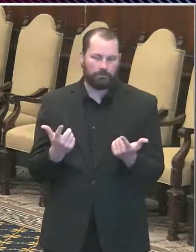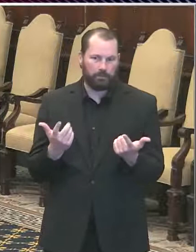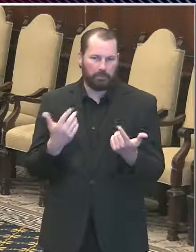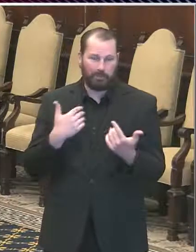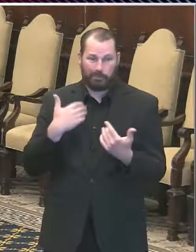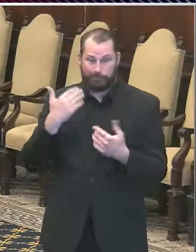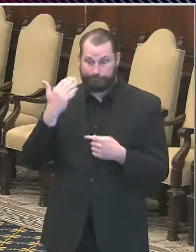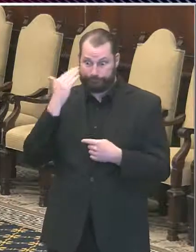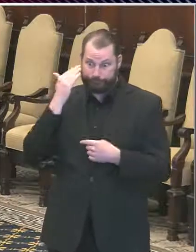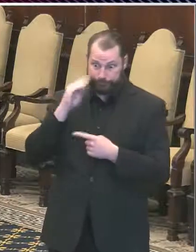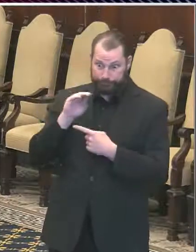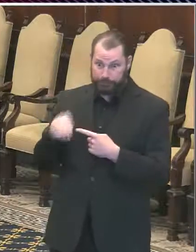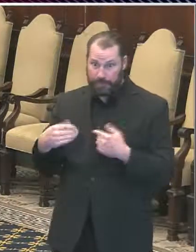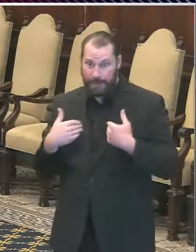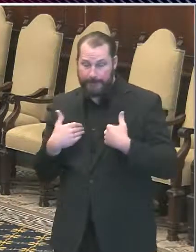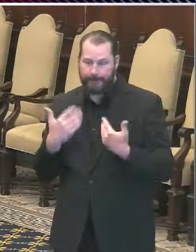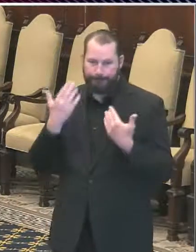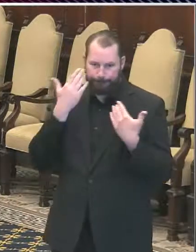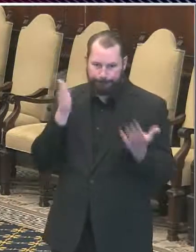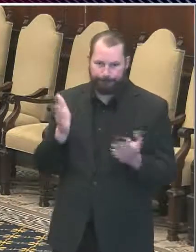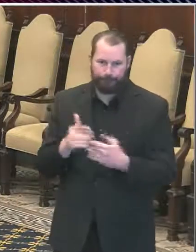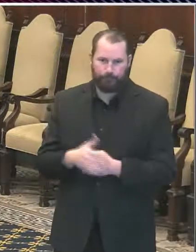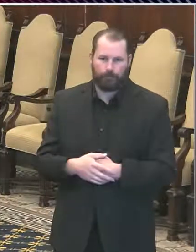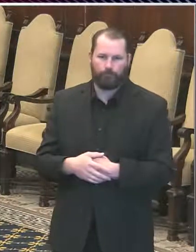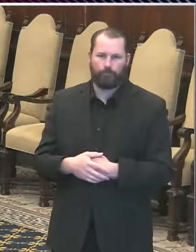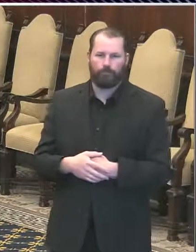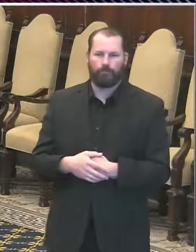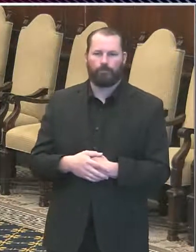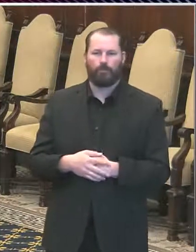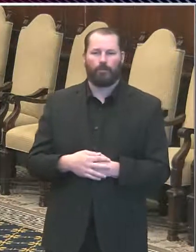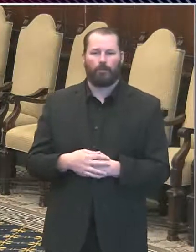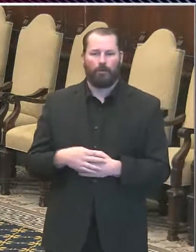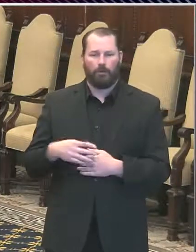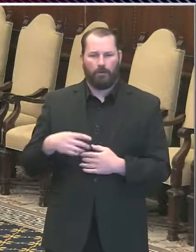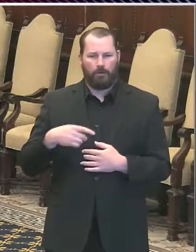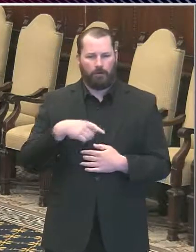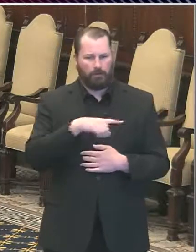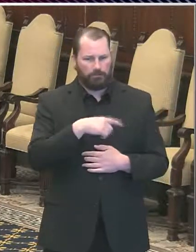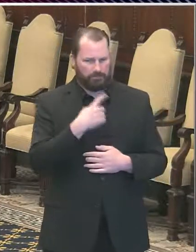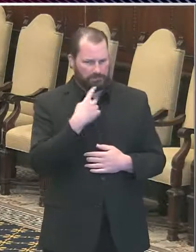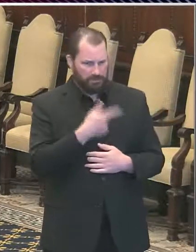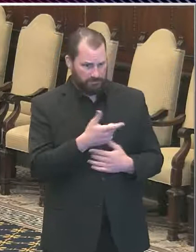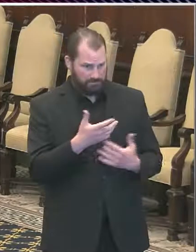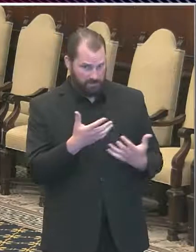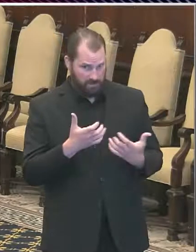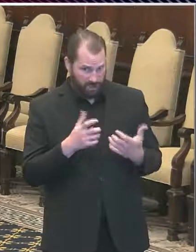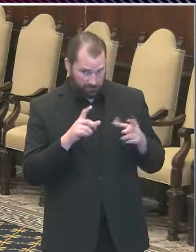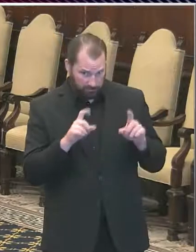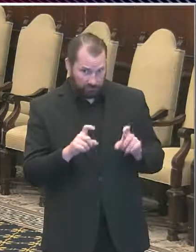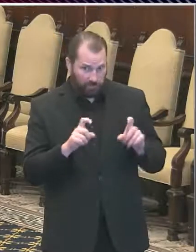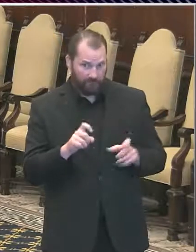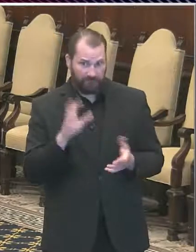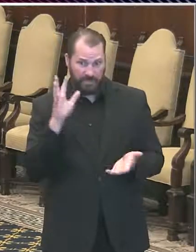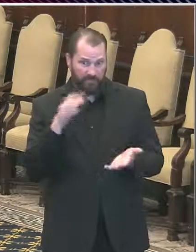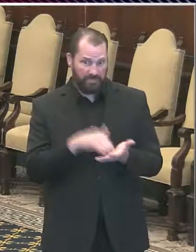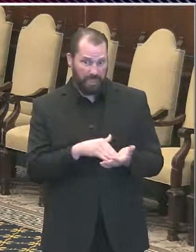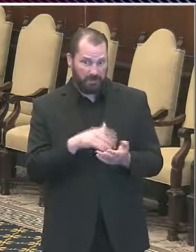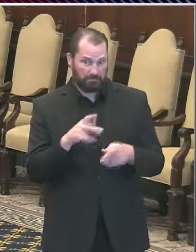,000 people a day in Philadelphia. I'm curious, how many are you testing a day? Right now, it's a little bit more than 1,500 per day.